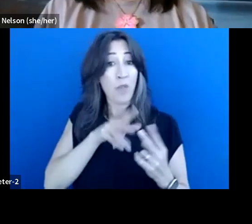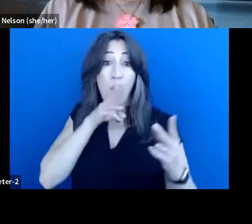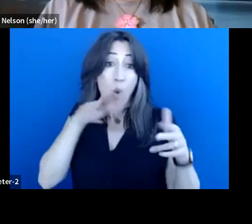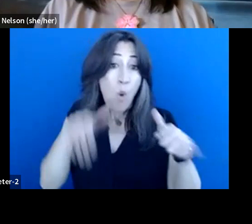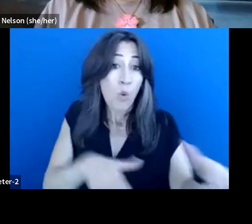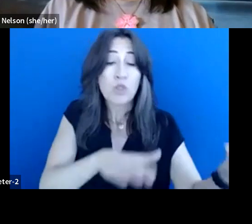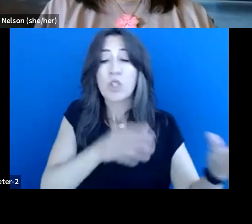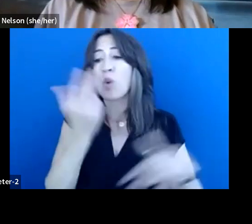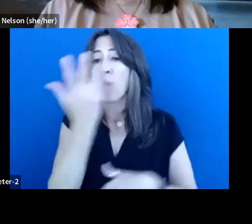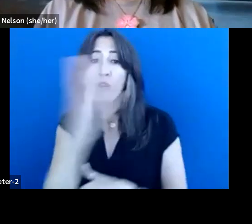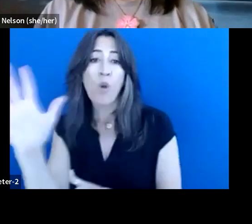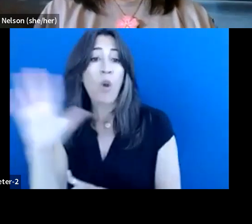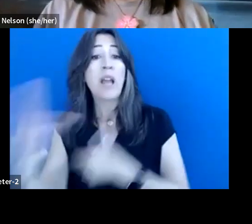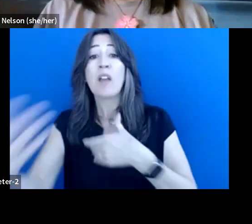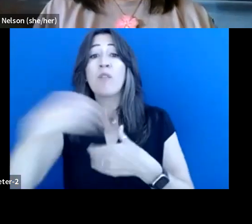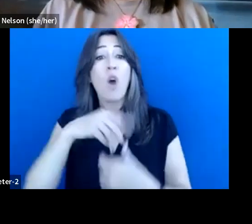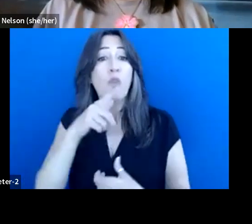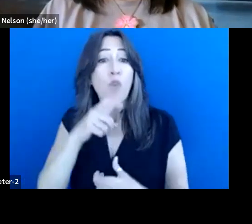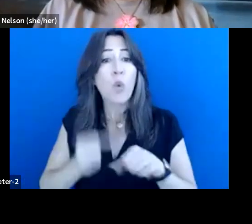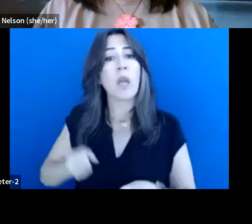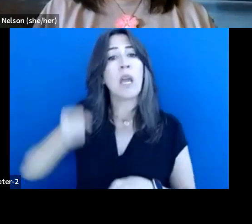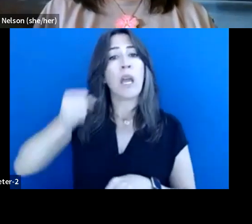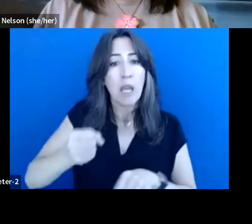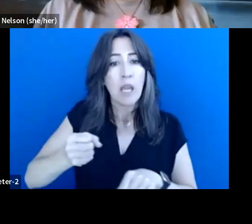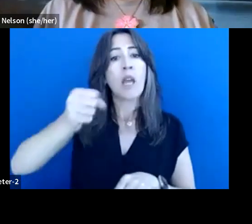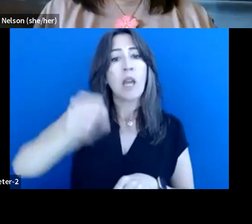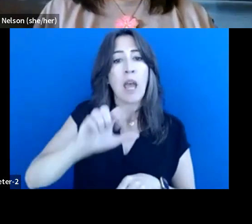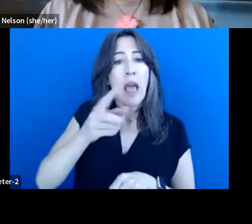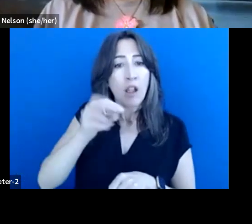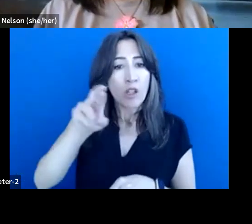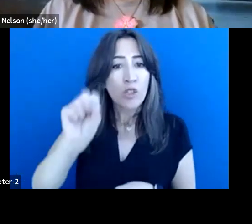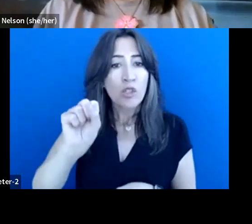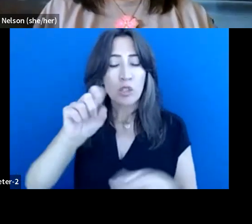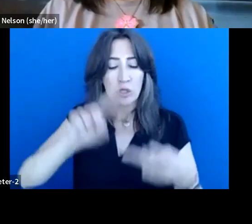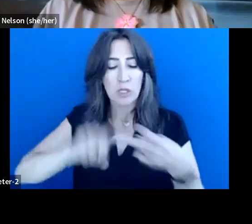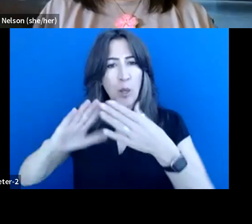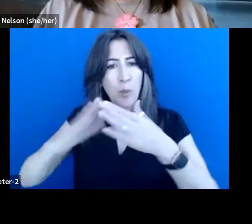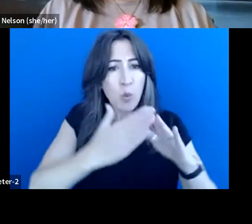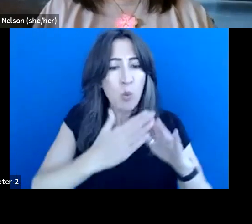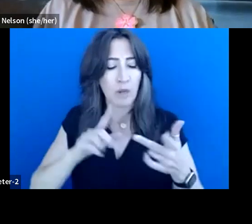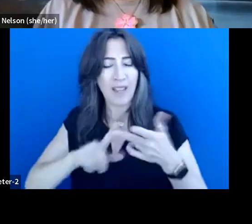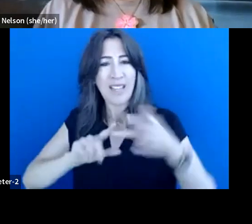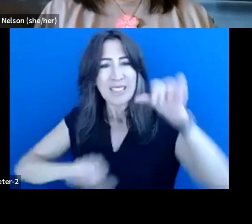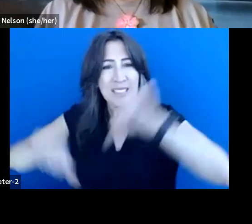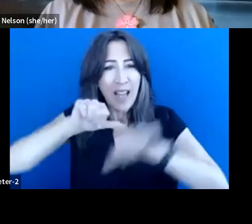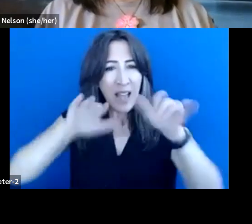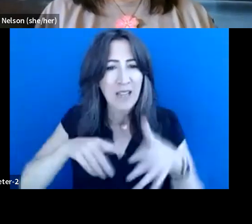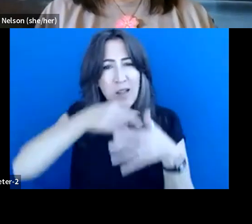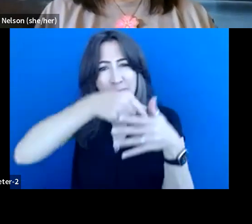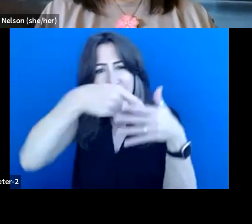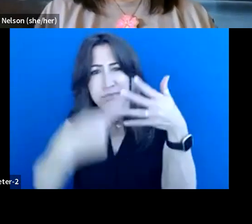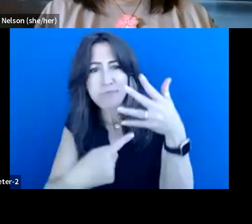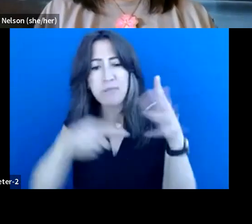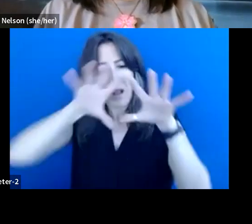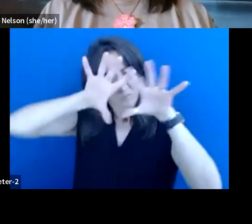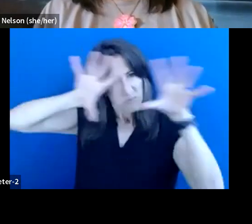elders, they involve communities, they really, and they also involve scientists. So they have a really holistic approach to